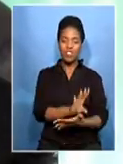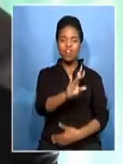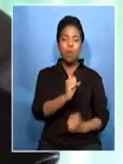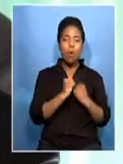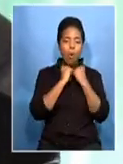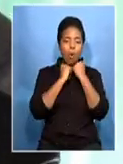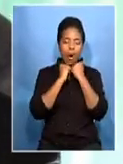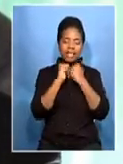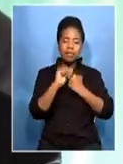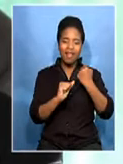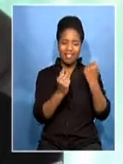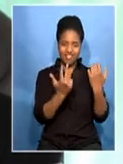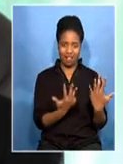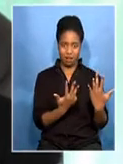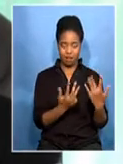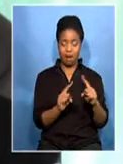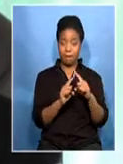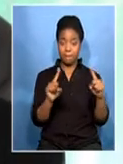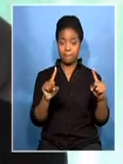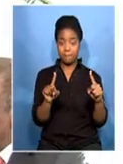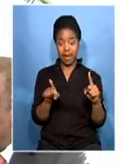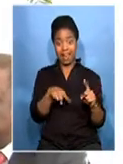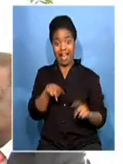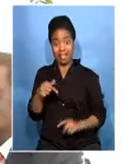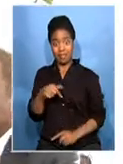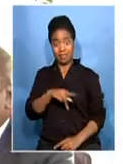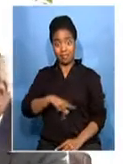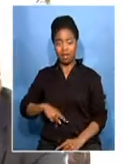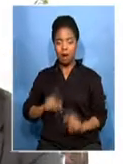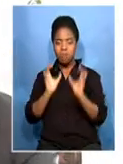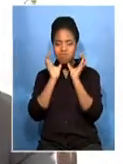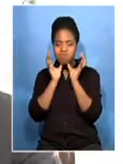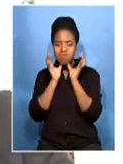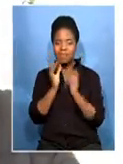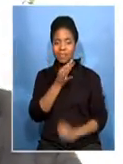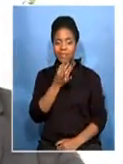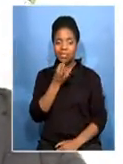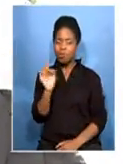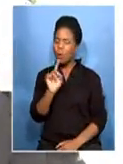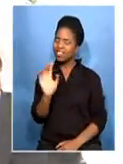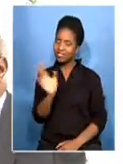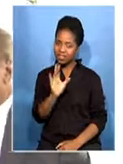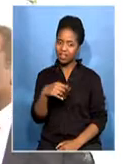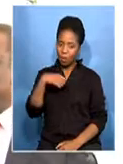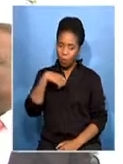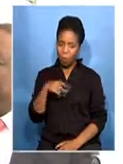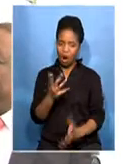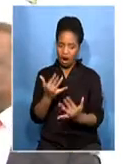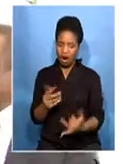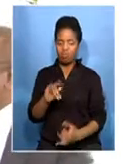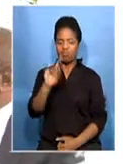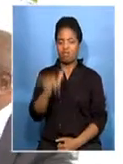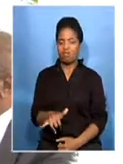not enough to implement electoral reforms. It's feared that Mugabe's private trip to Singapore may further delay the process as he is a